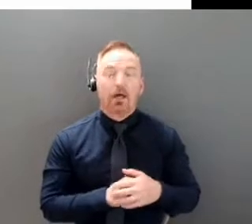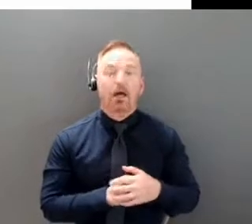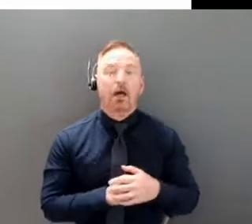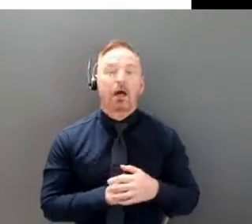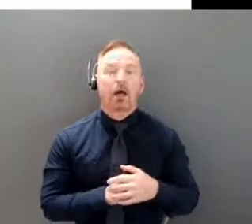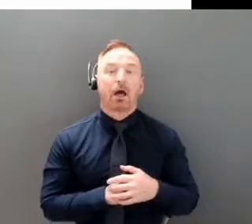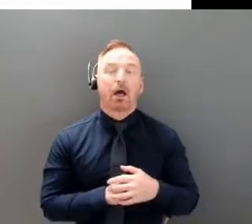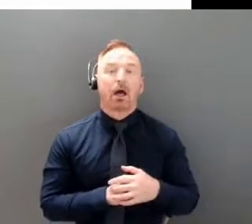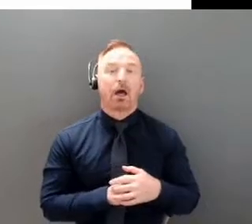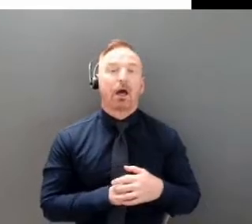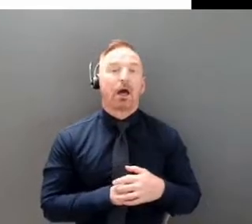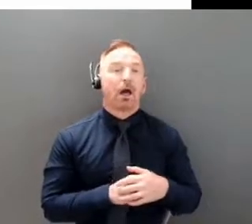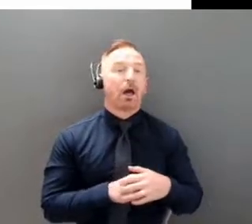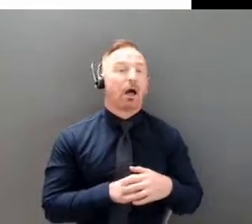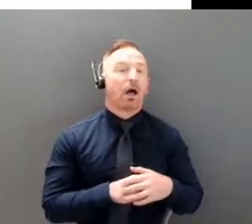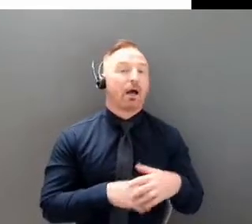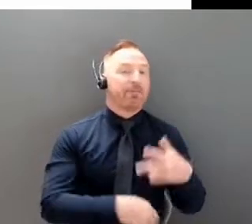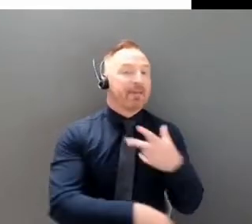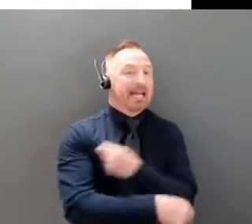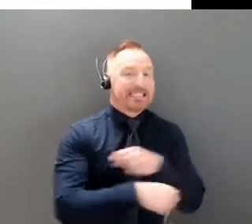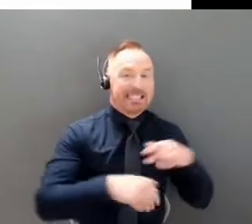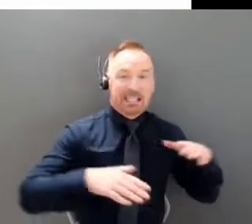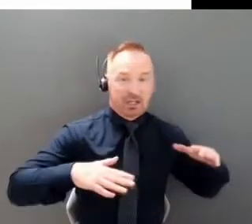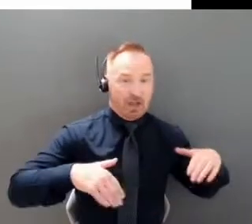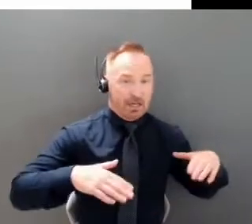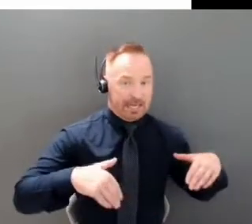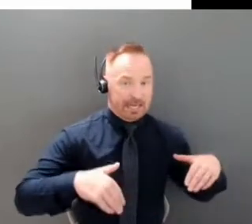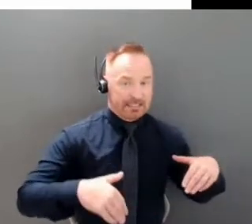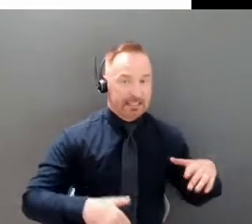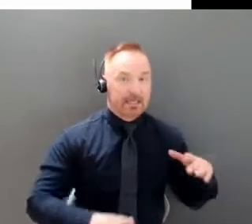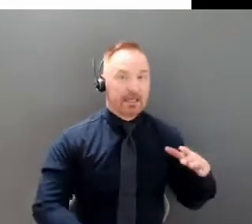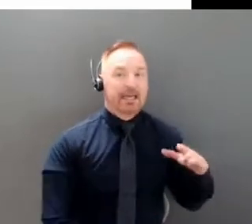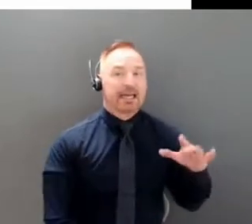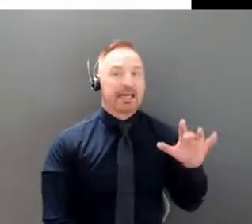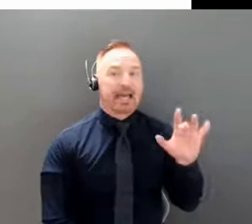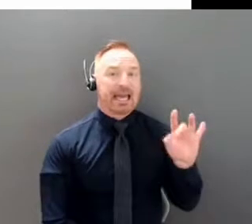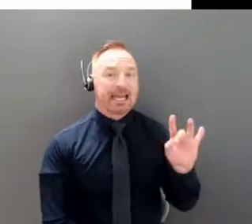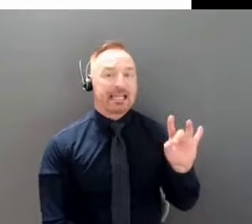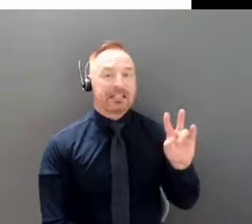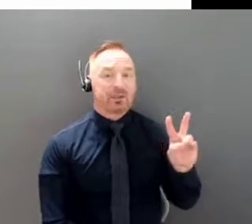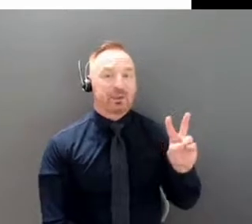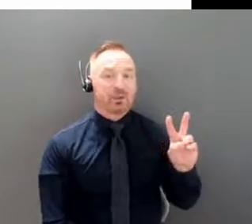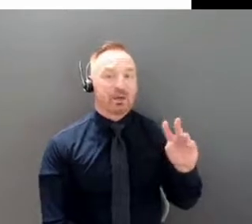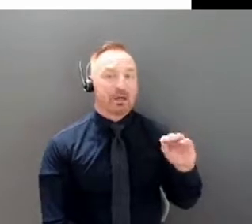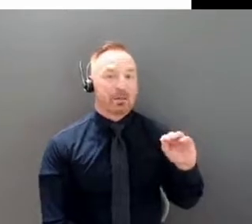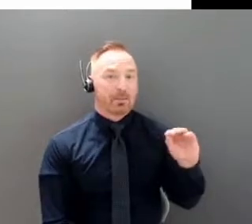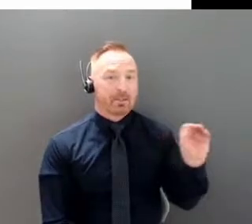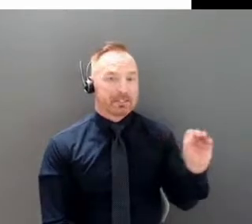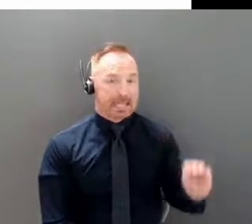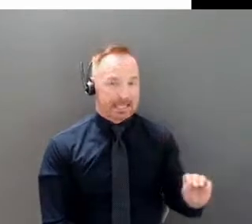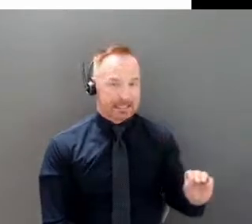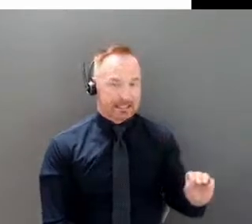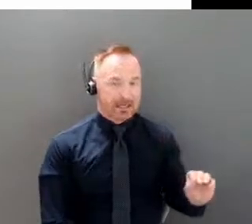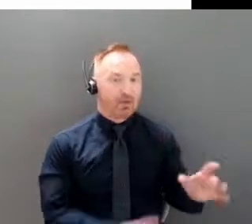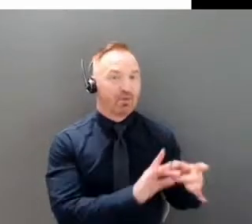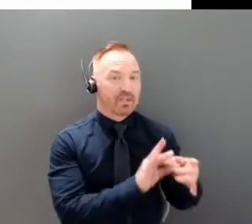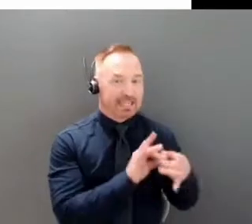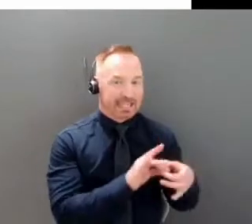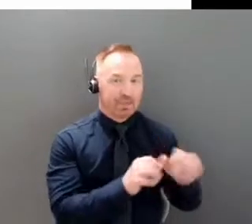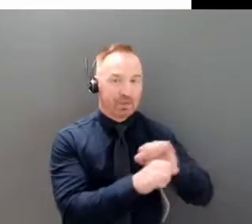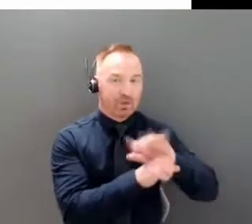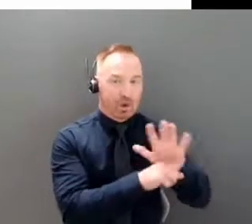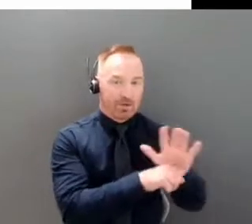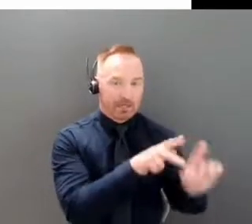unvaccinated comprise 82% of, of cases. Those who are fully